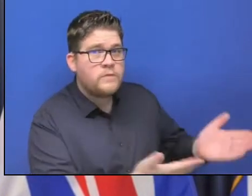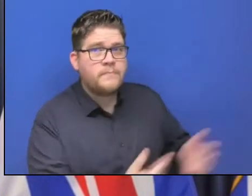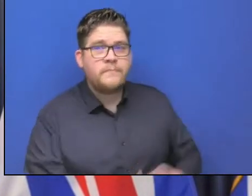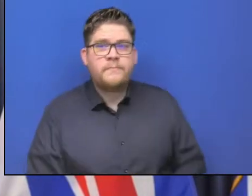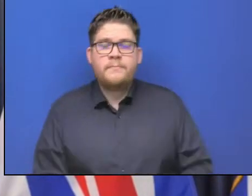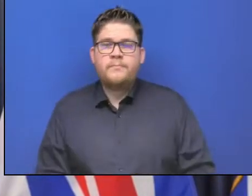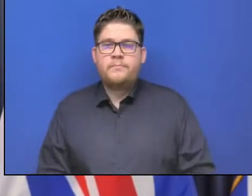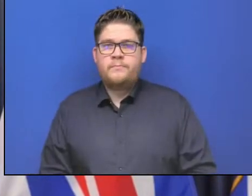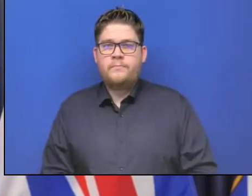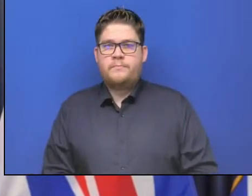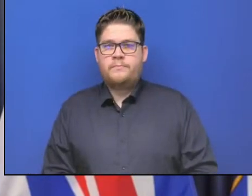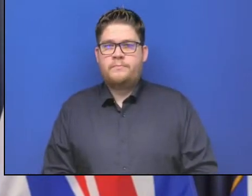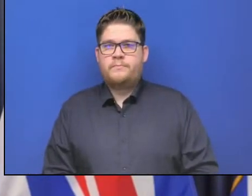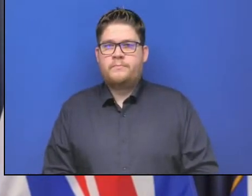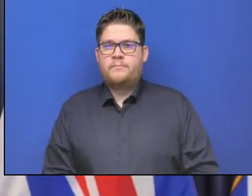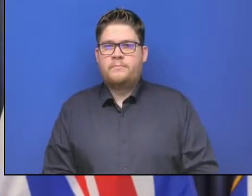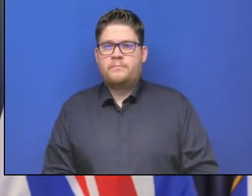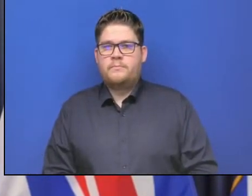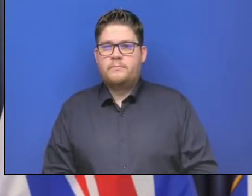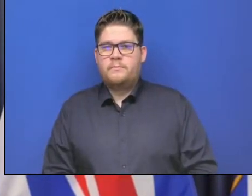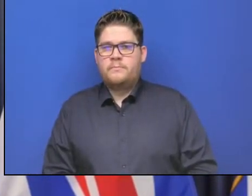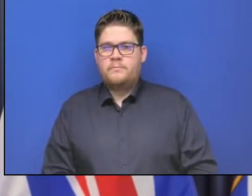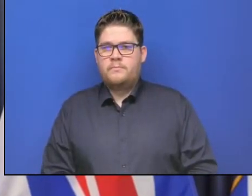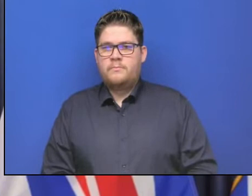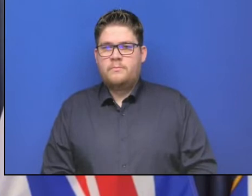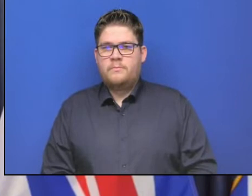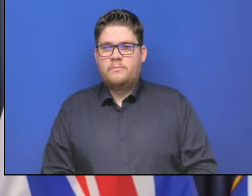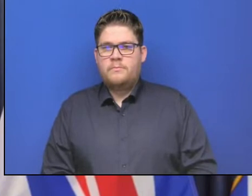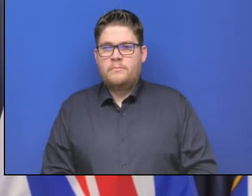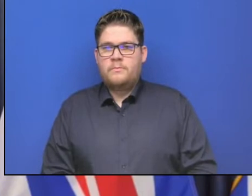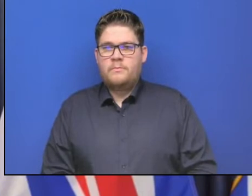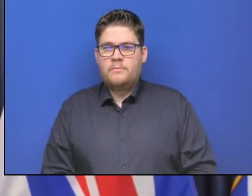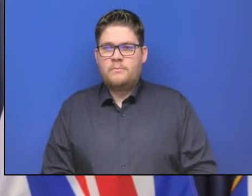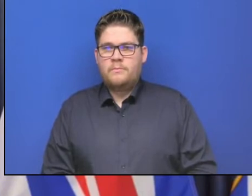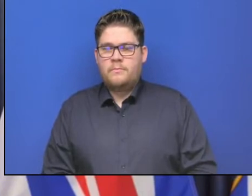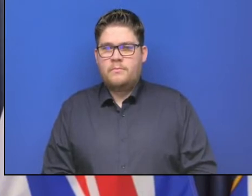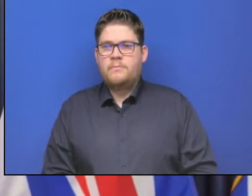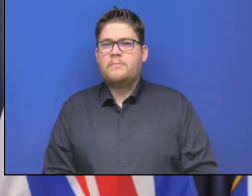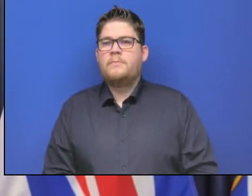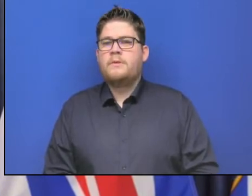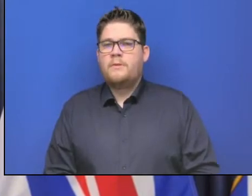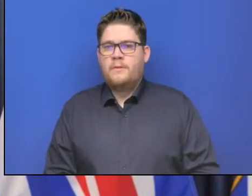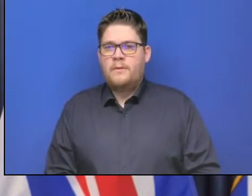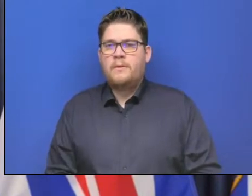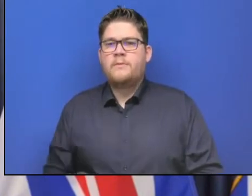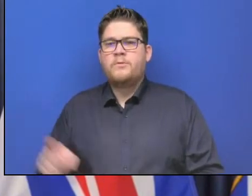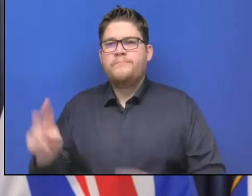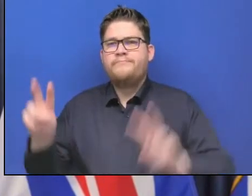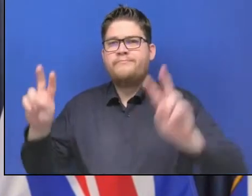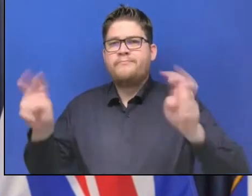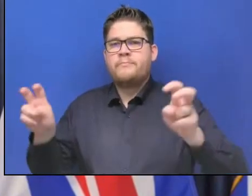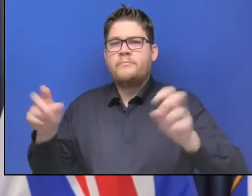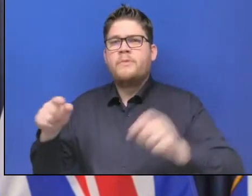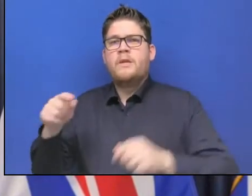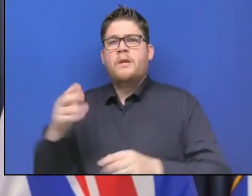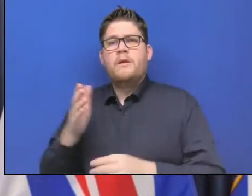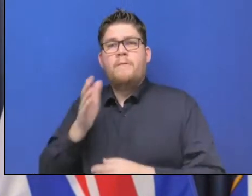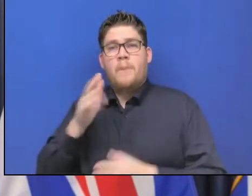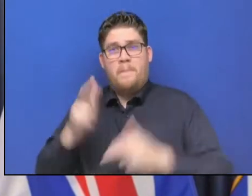Hi there. I'm just wondering, when you're talking about this, like, build back better, I wonder if you can talk about what you're talking about. Is that just more